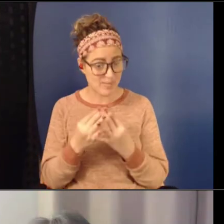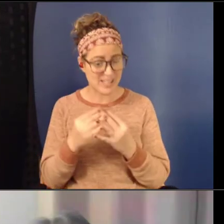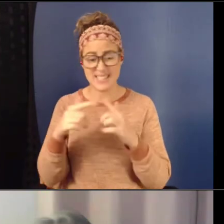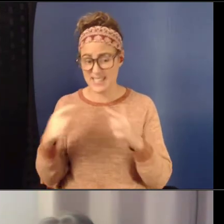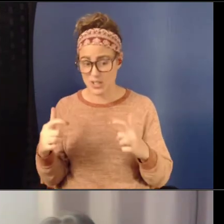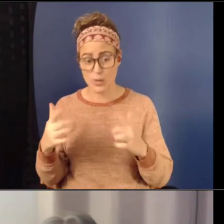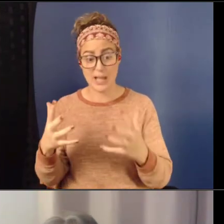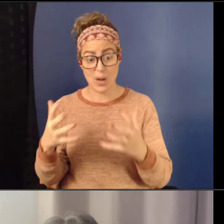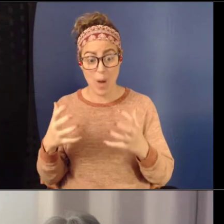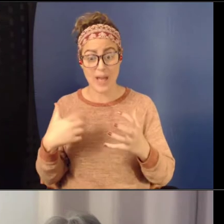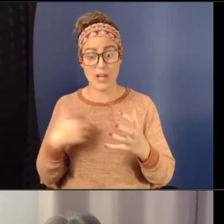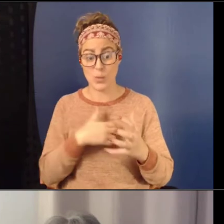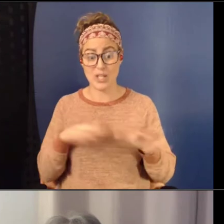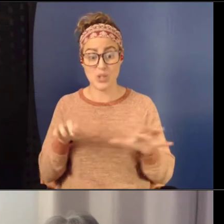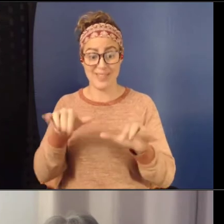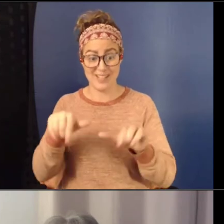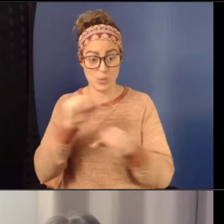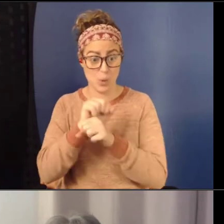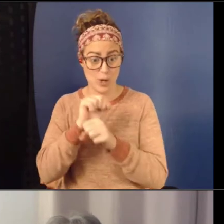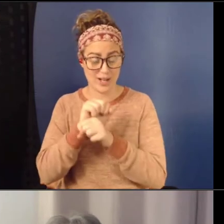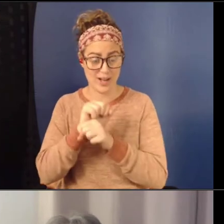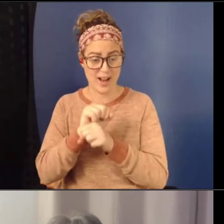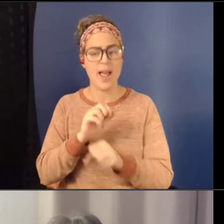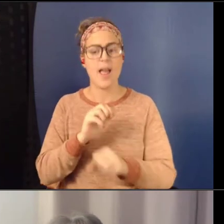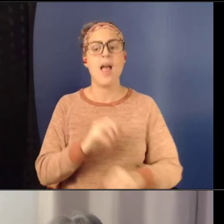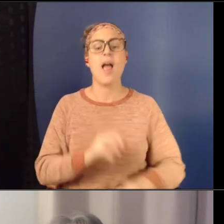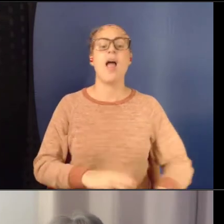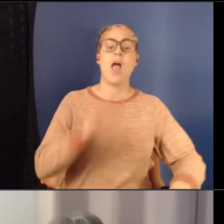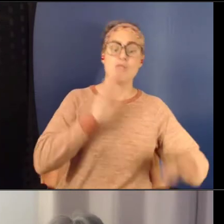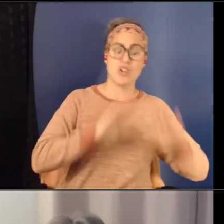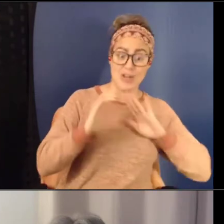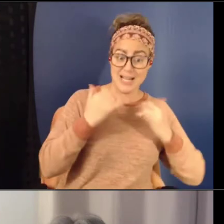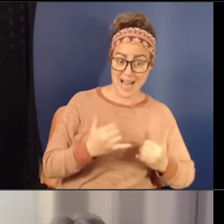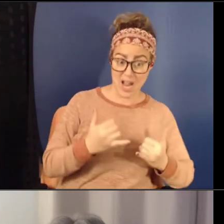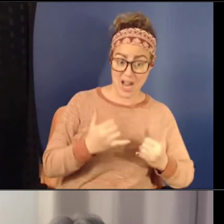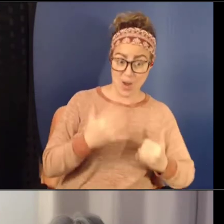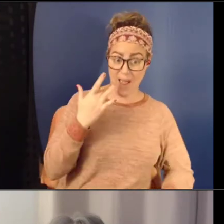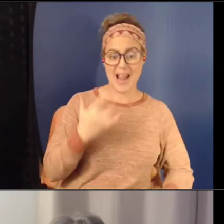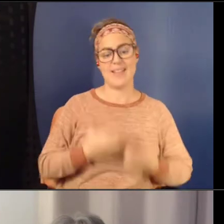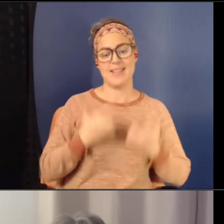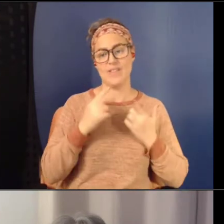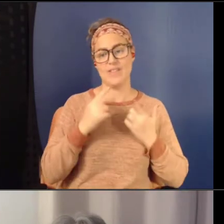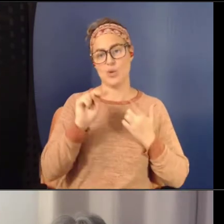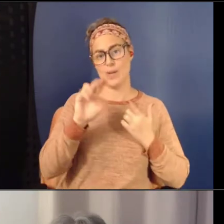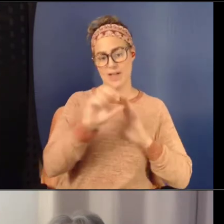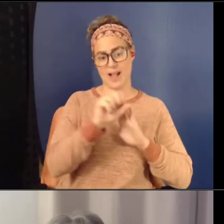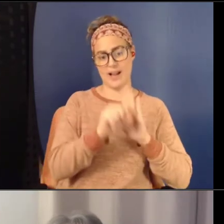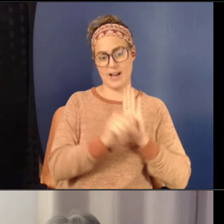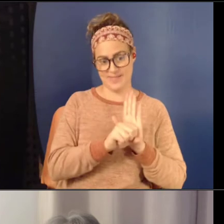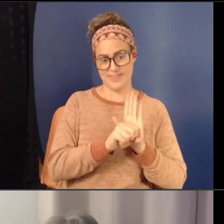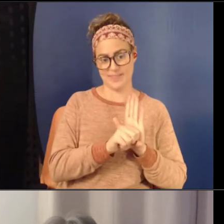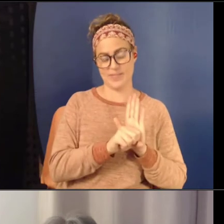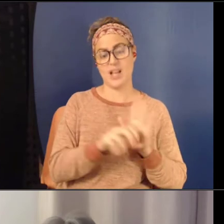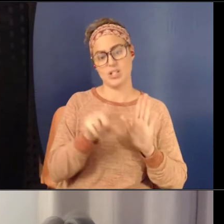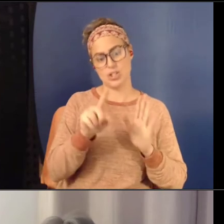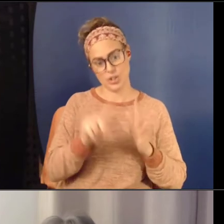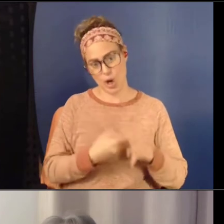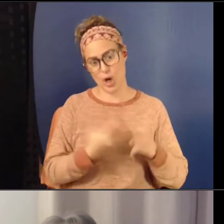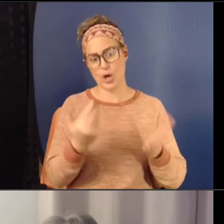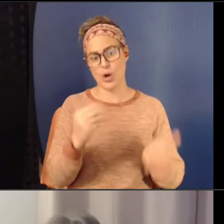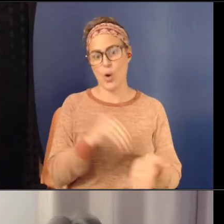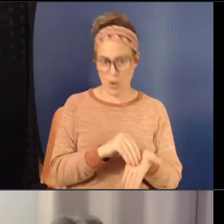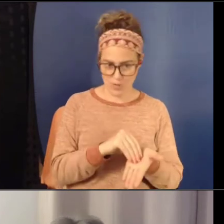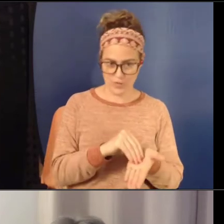I'm frustrated because now I live in North Carolina. And so I have to start all over. The political climate is different. There's major